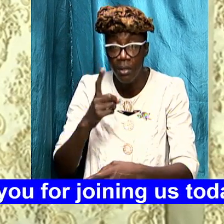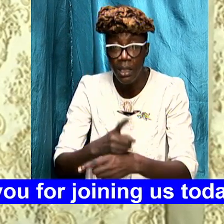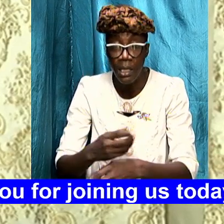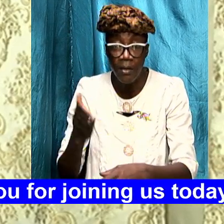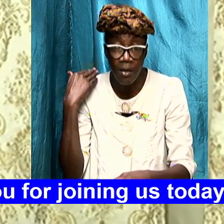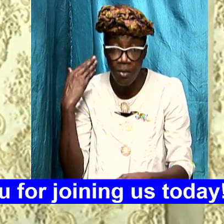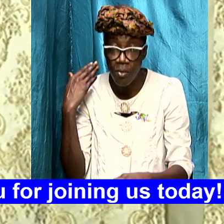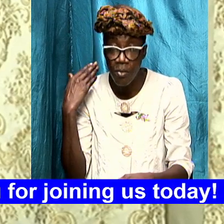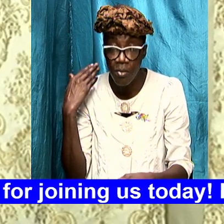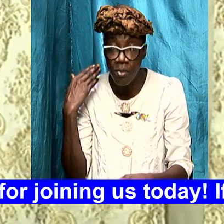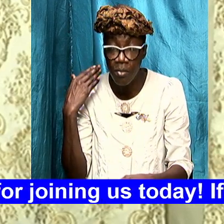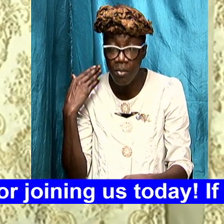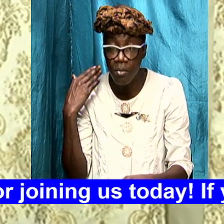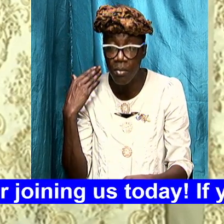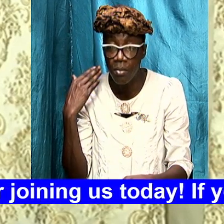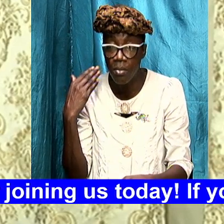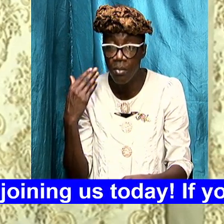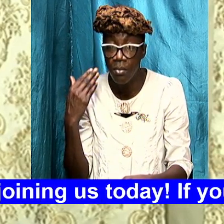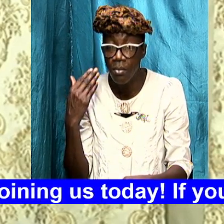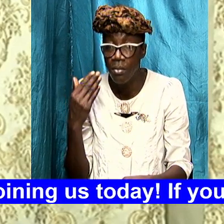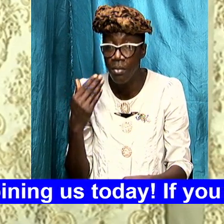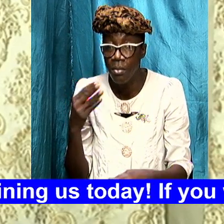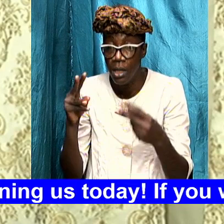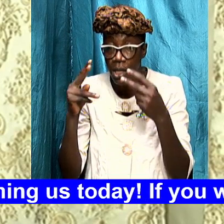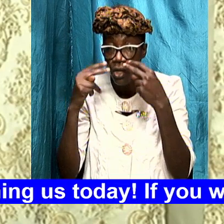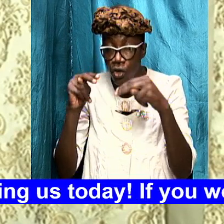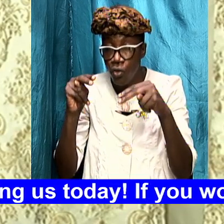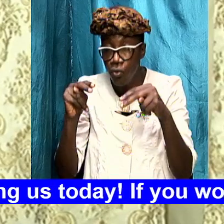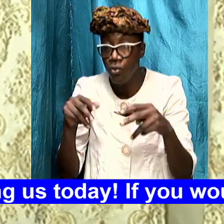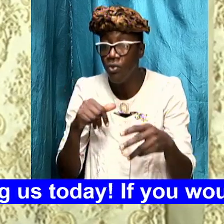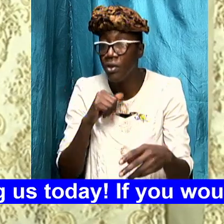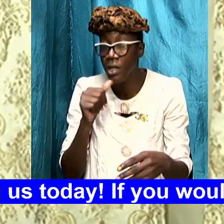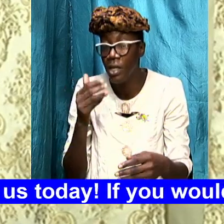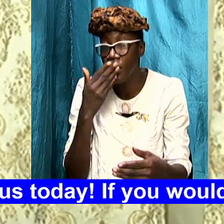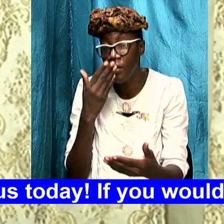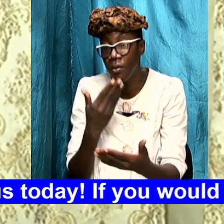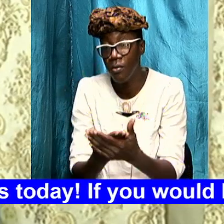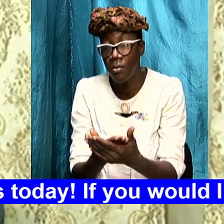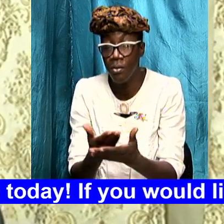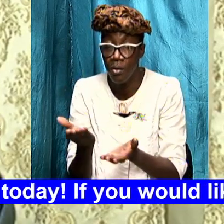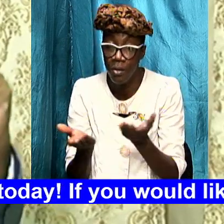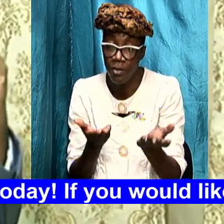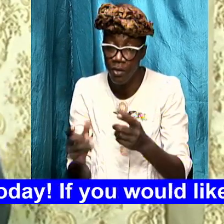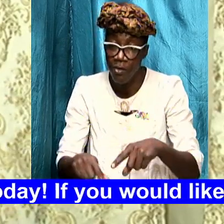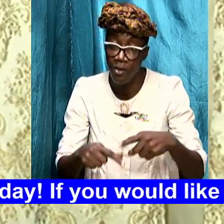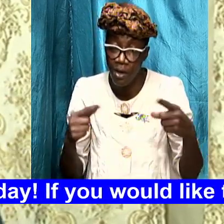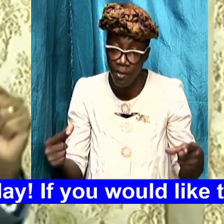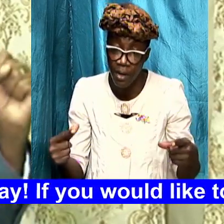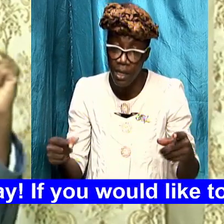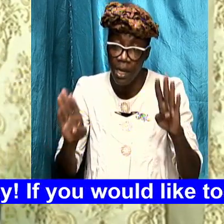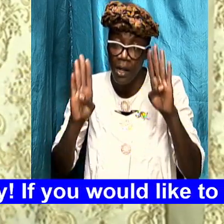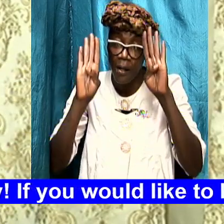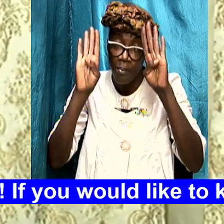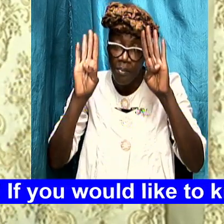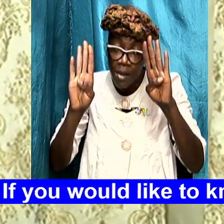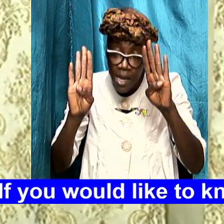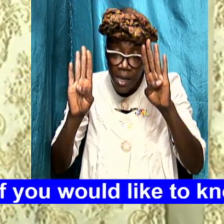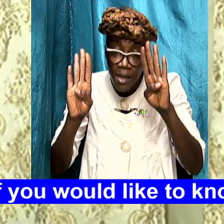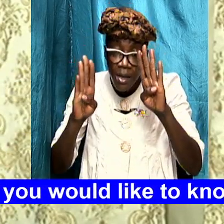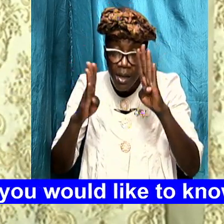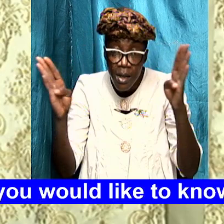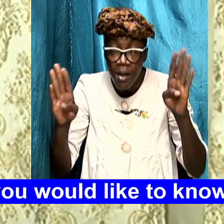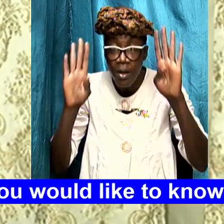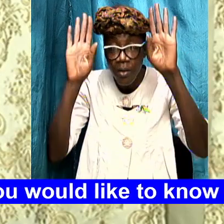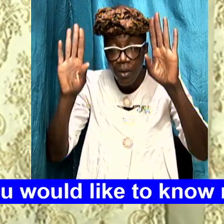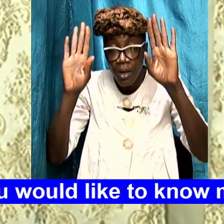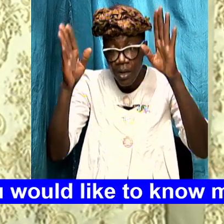the feedback is certainly not positive but we serve a great big wonderful God